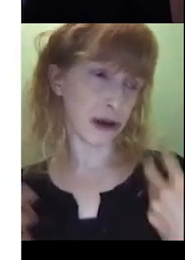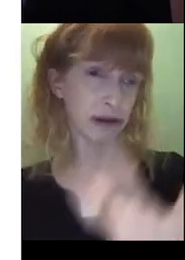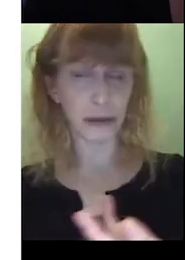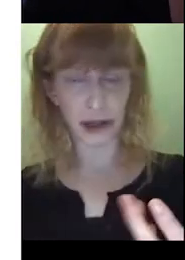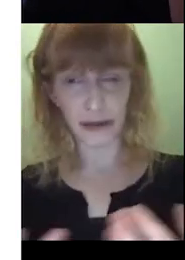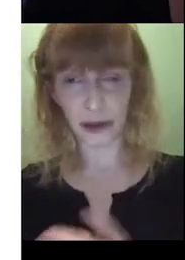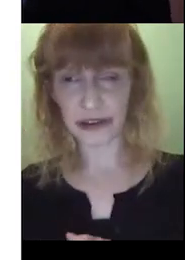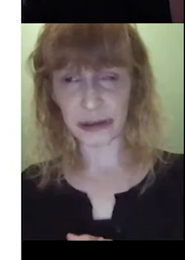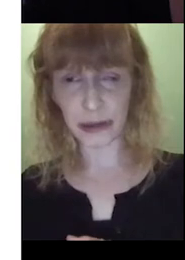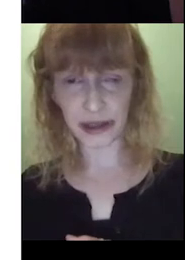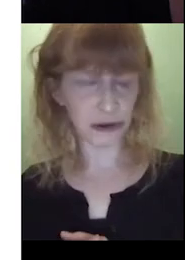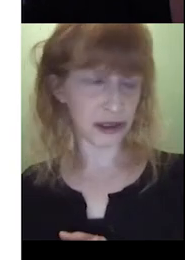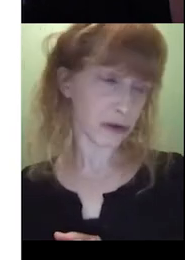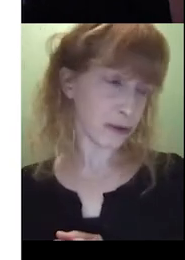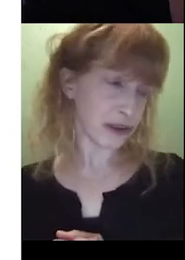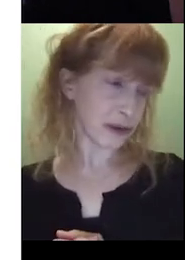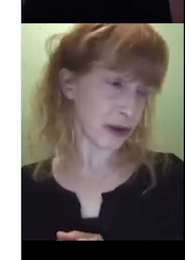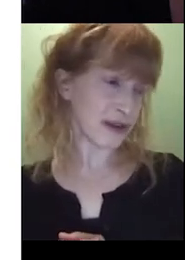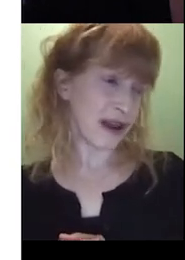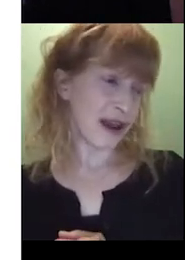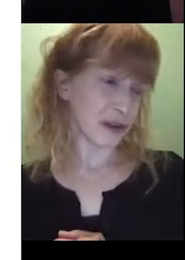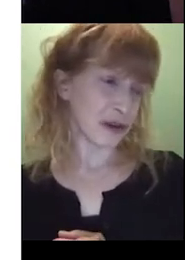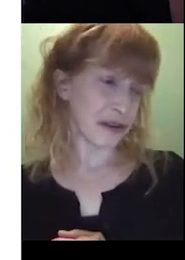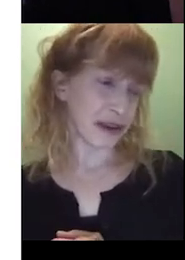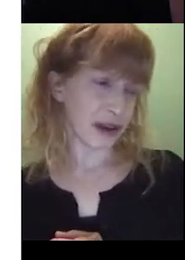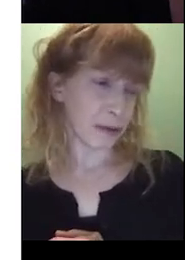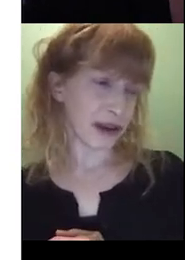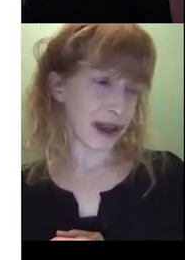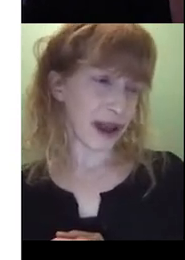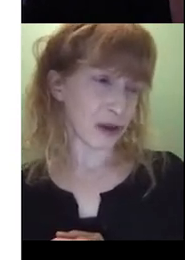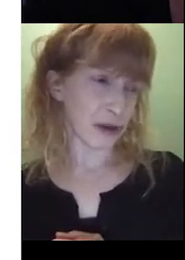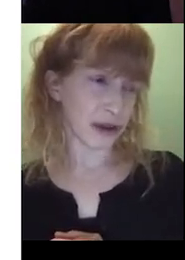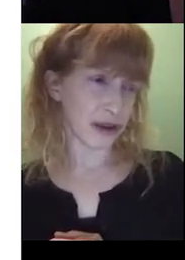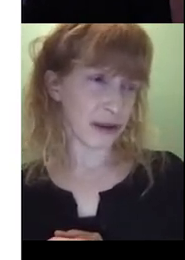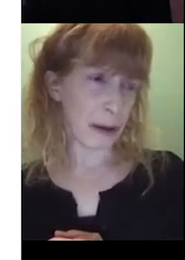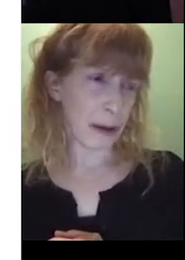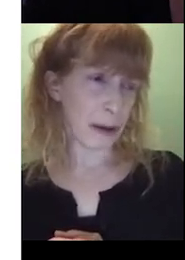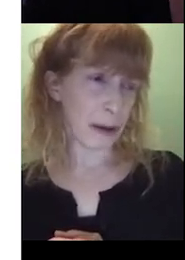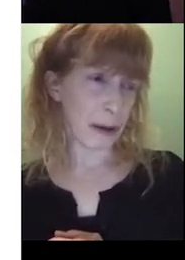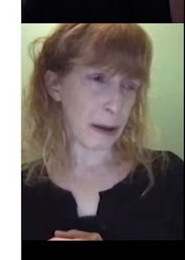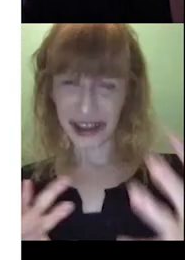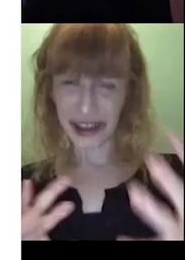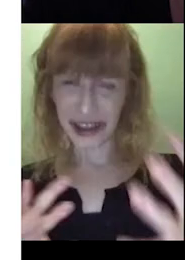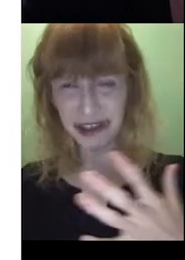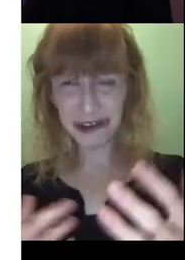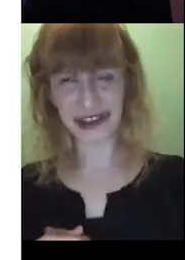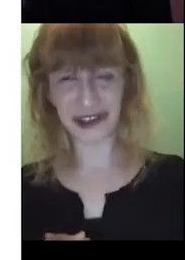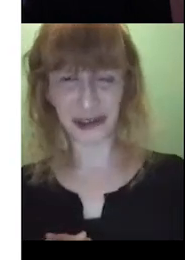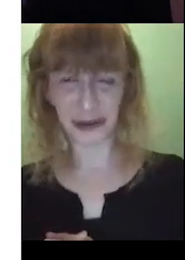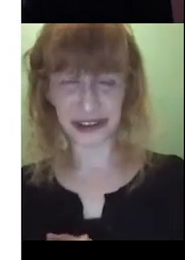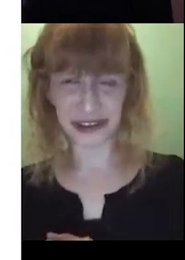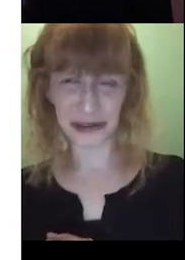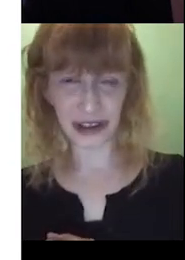very young child and you might have an older sibling who's in the room as well. And so you're thinking about how you can pitch your language